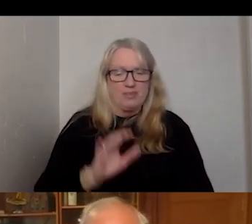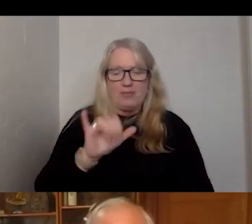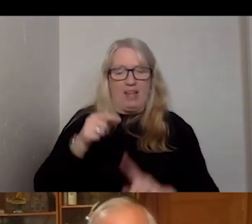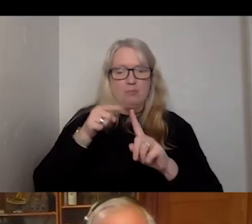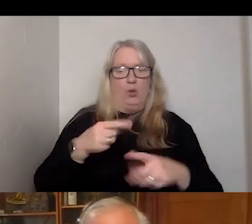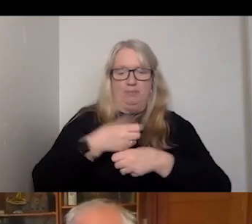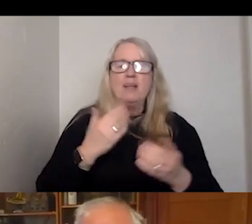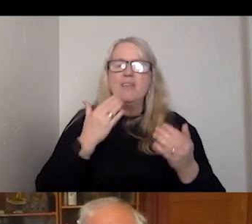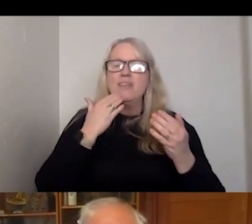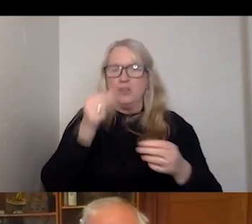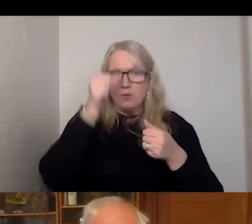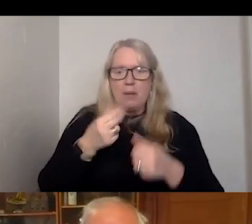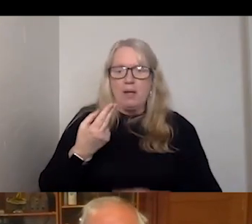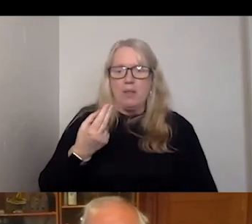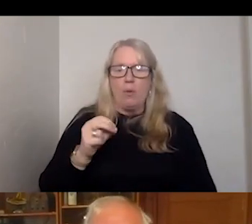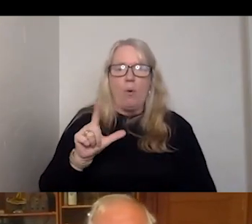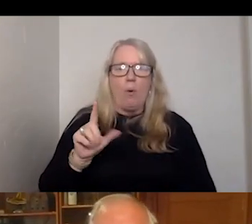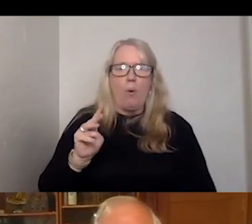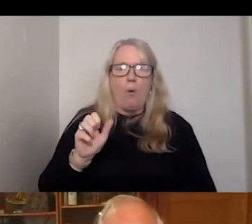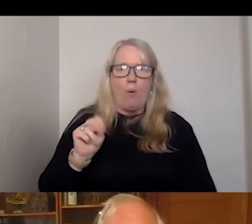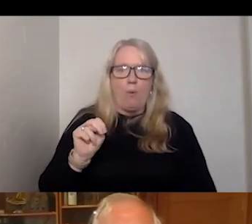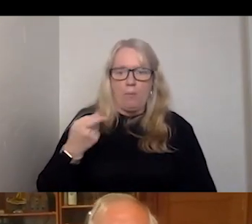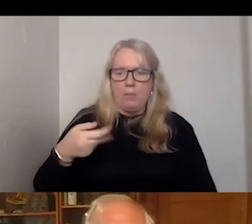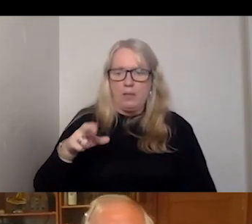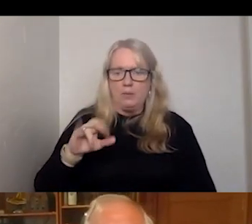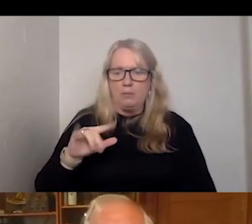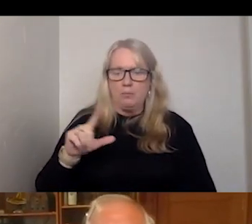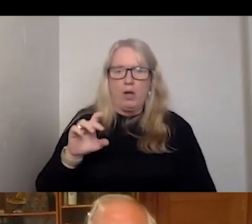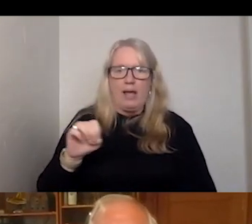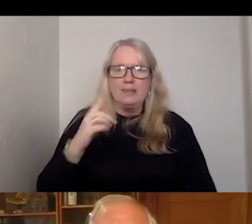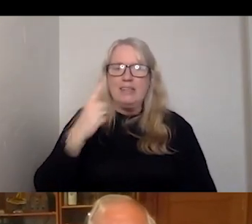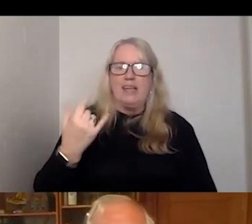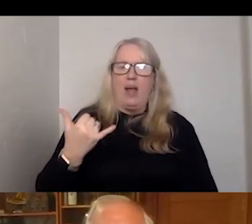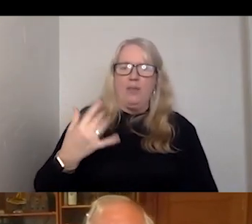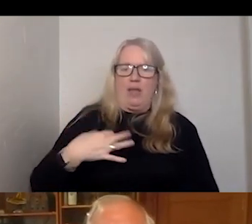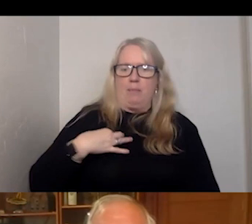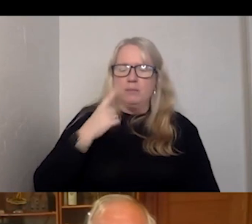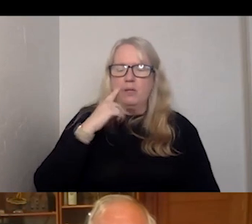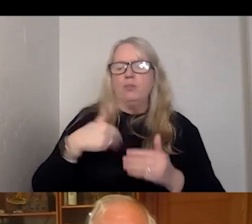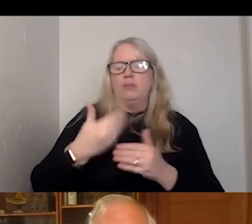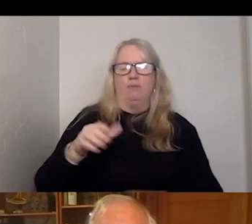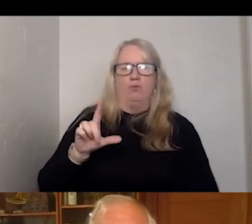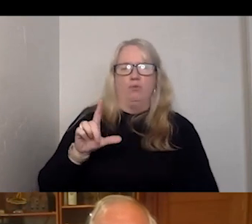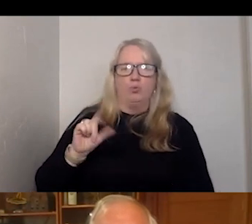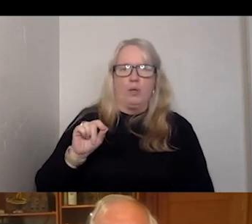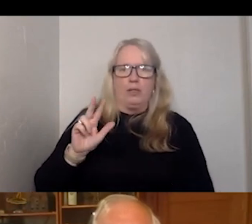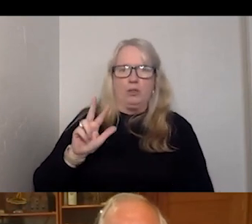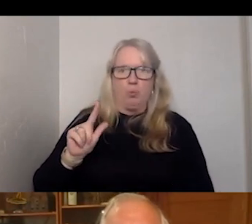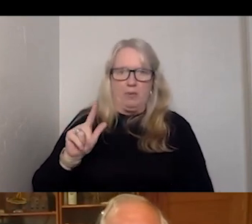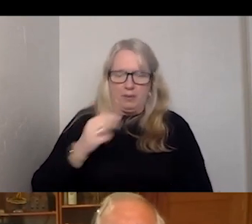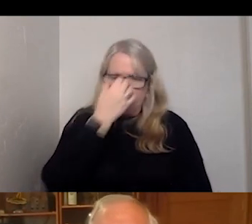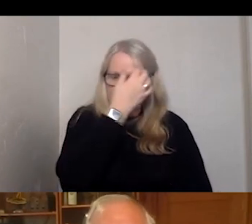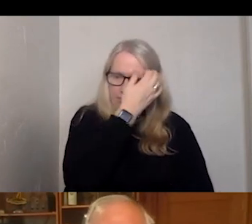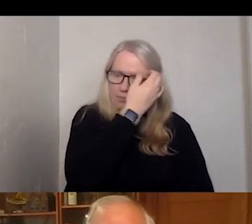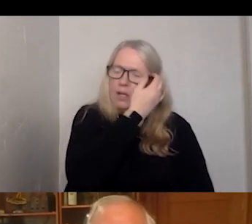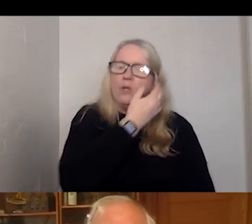And thank you for remembering the Holman Prize. Applications are coming up now for the next year, 2023. I want to give